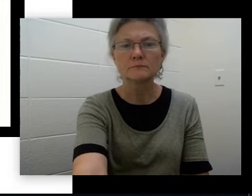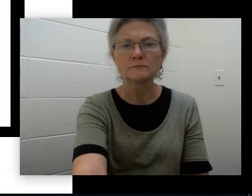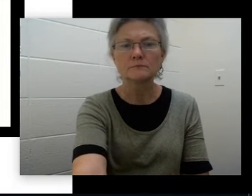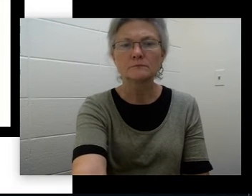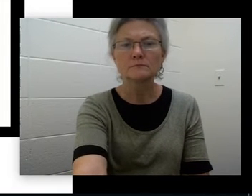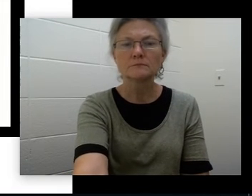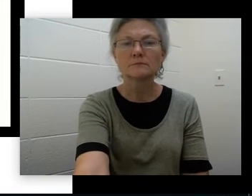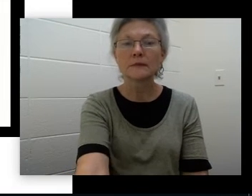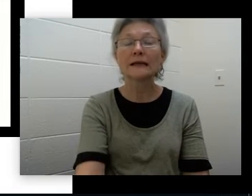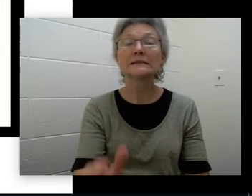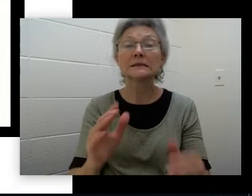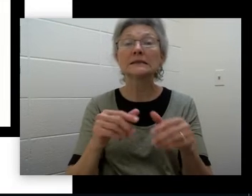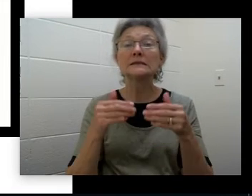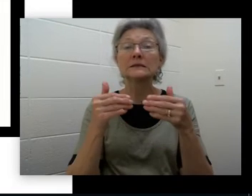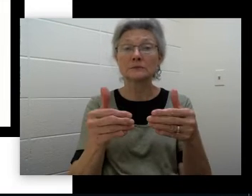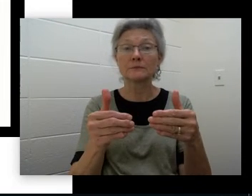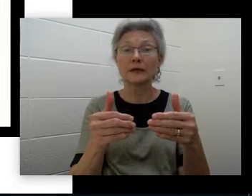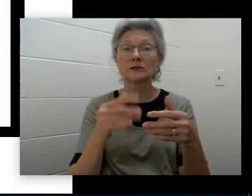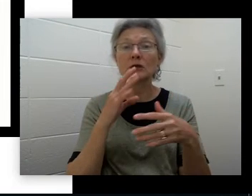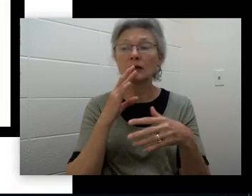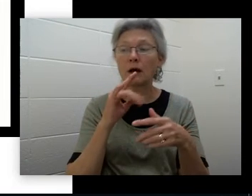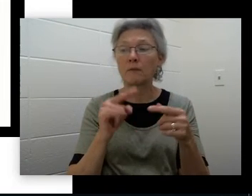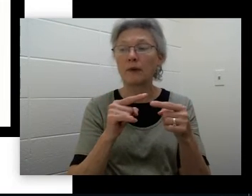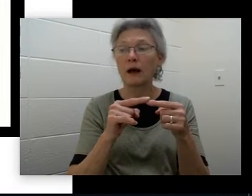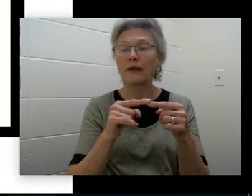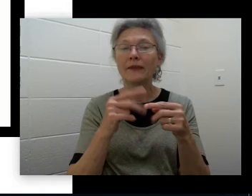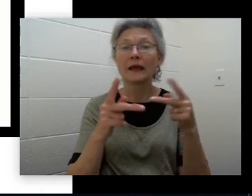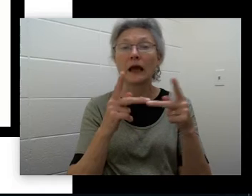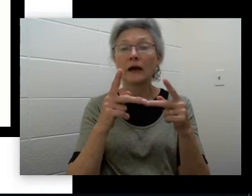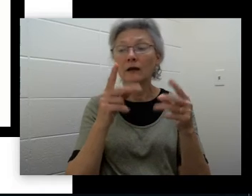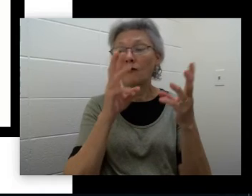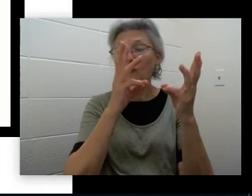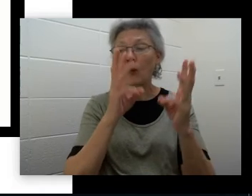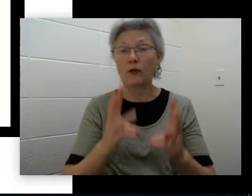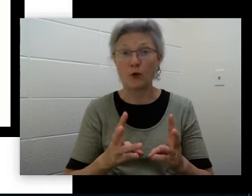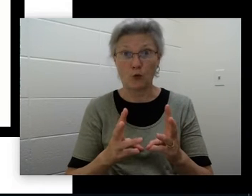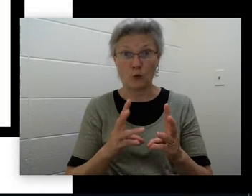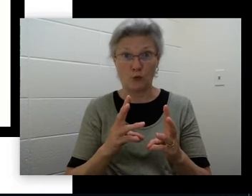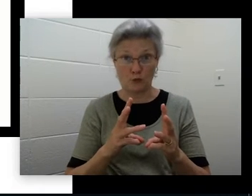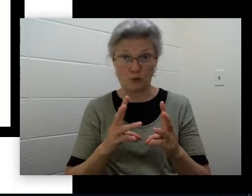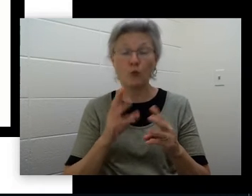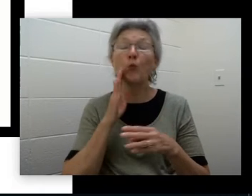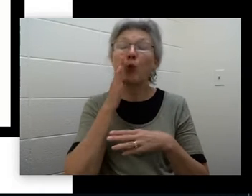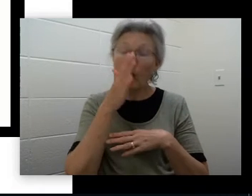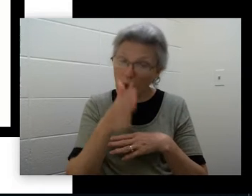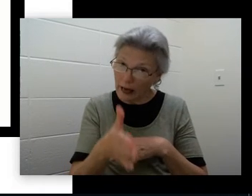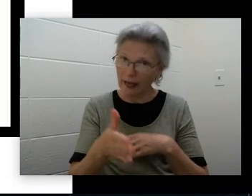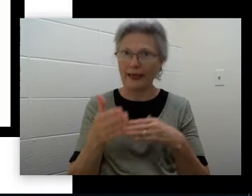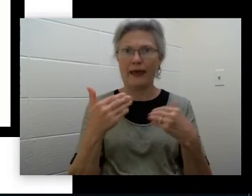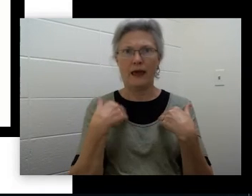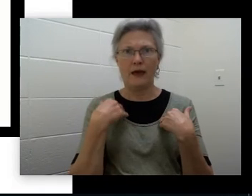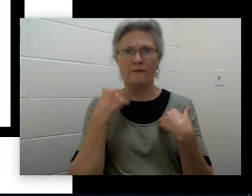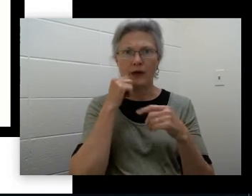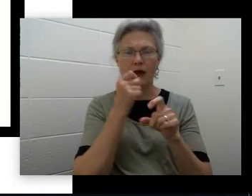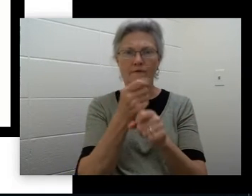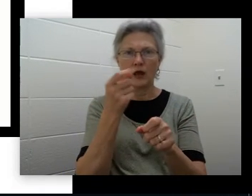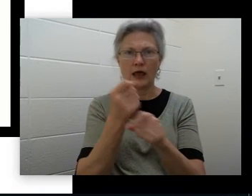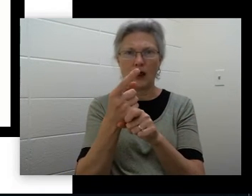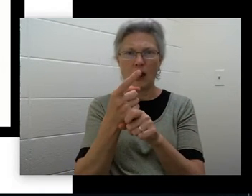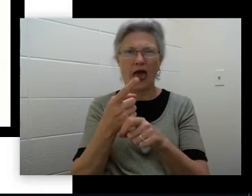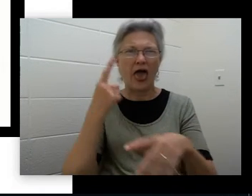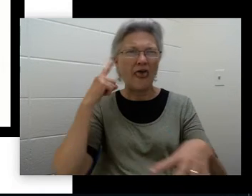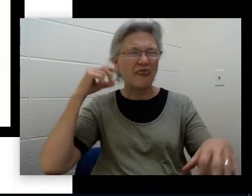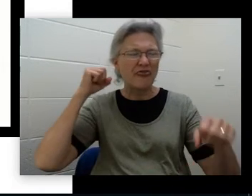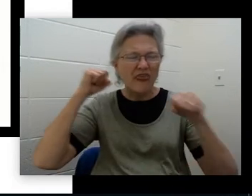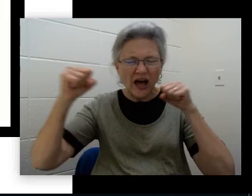All right. Let's get started by talking about a type of weather that we're guaranteed to have every year, right? Thunderstorms. And